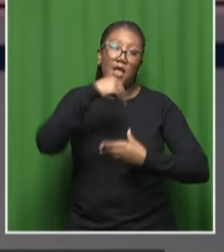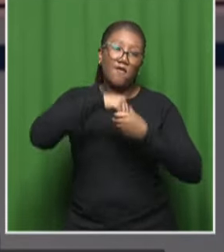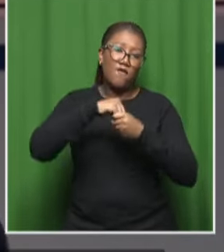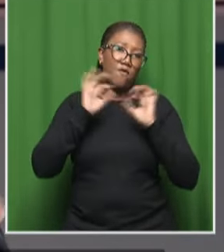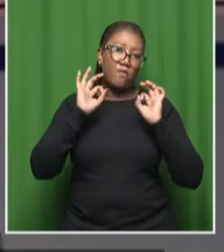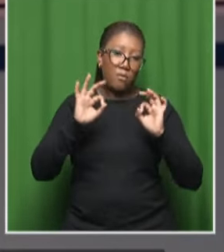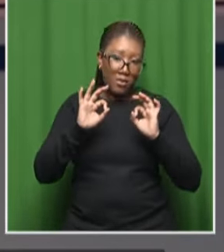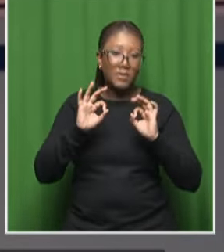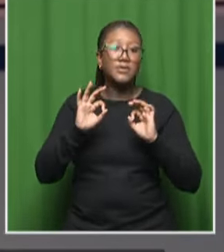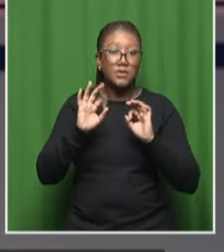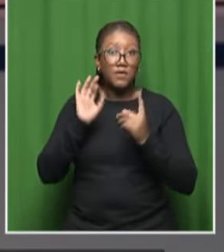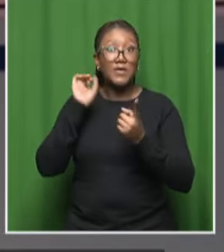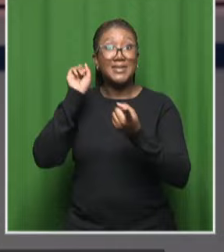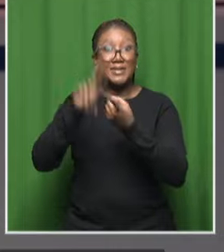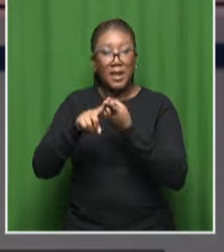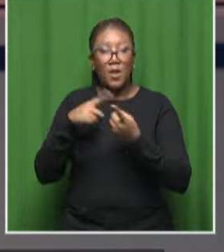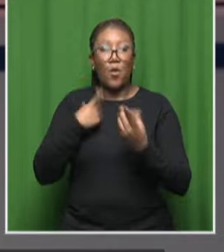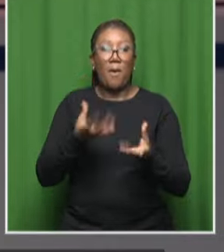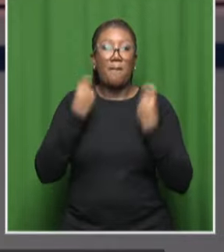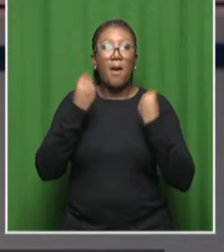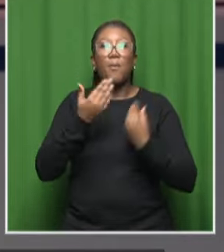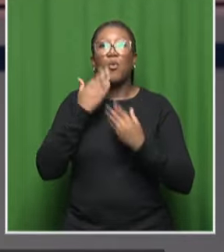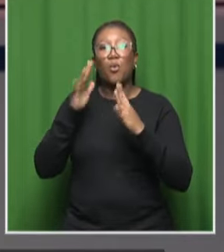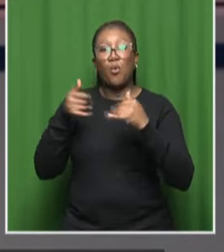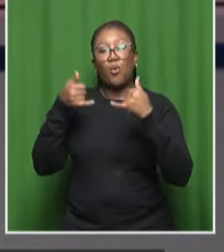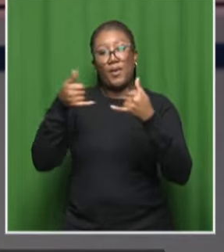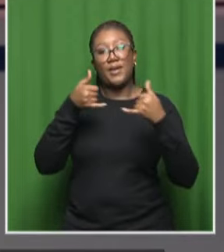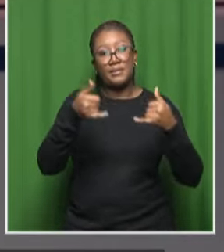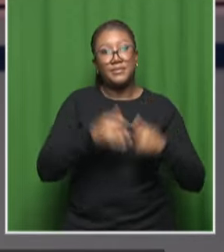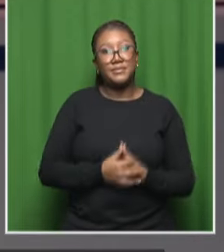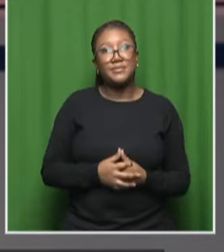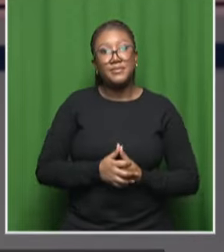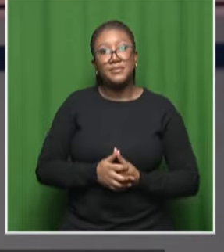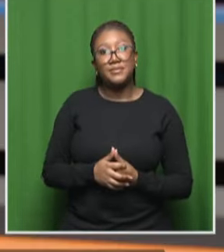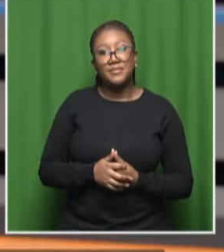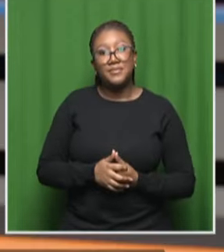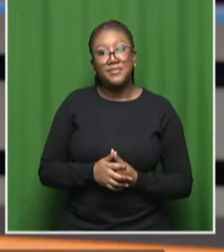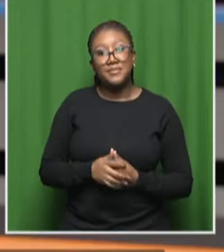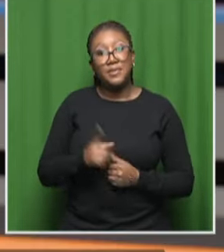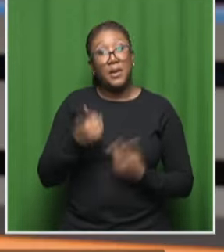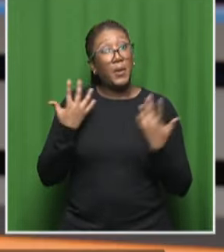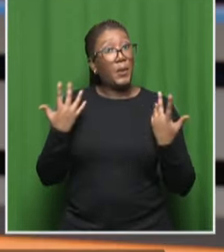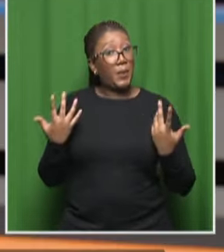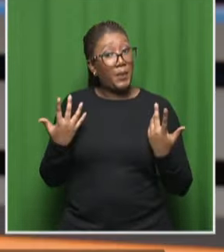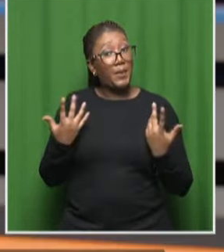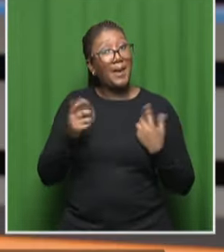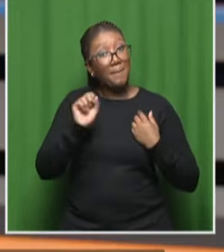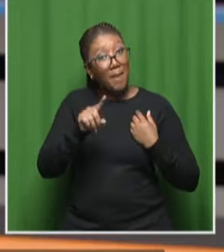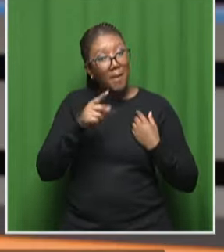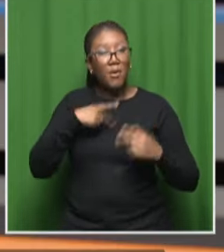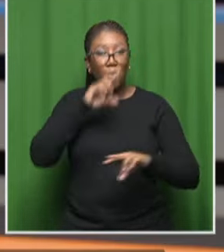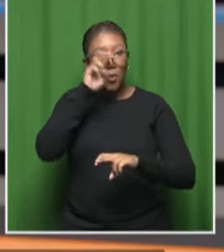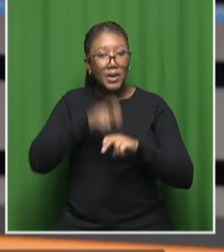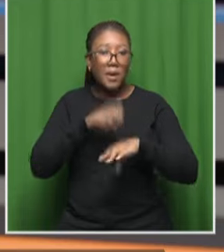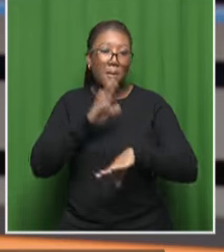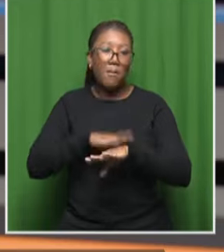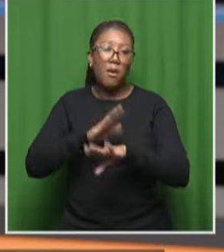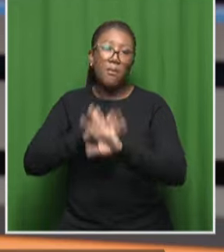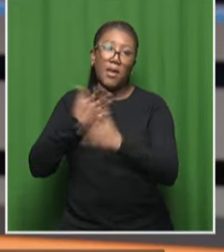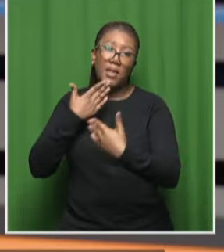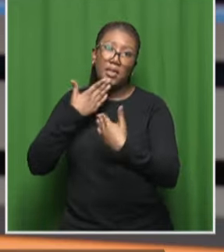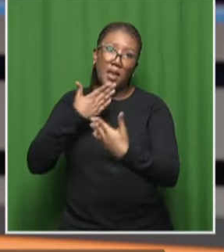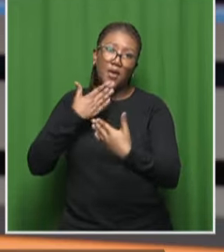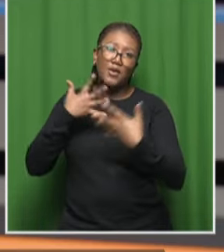up until the time we determine who the winners are in the different categories these are such platforms that we need as a society thank you so much for having